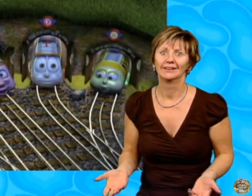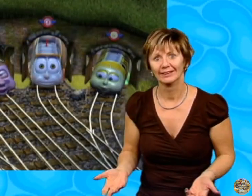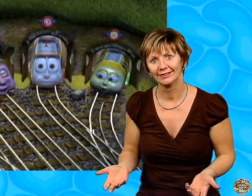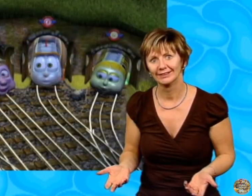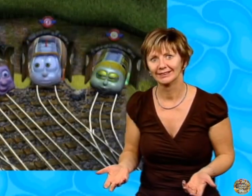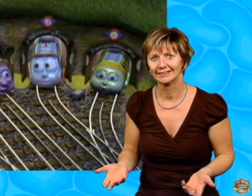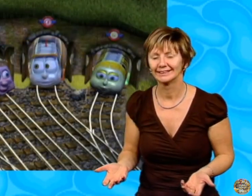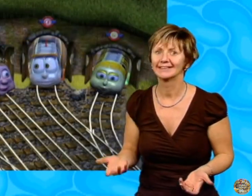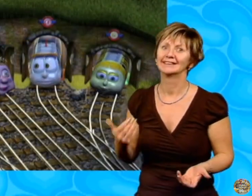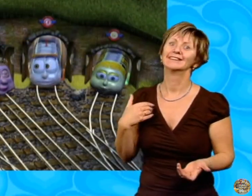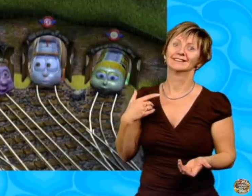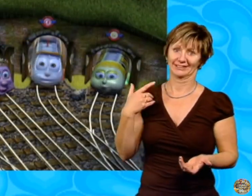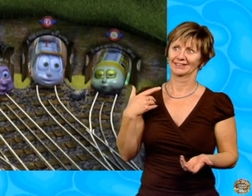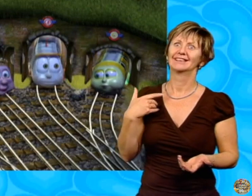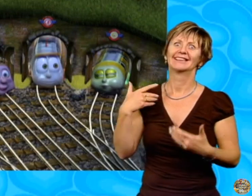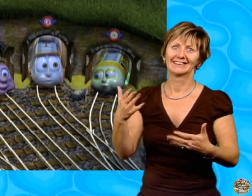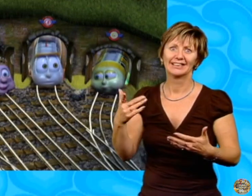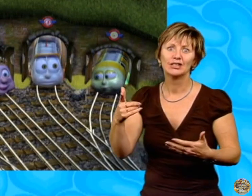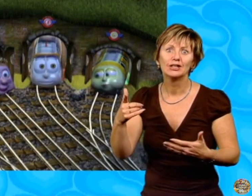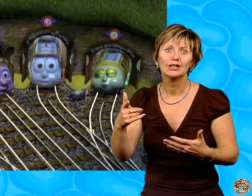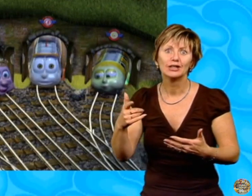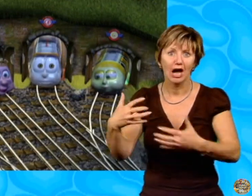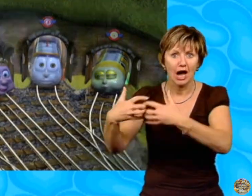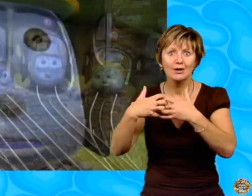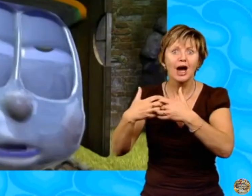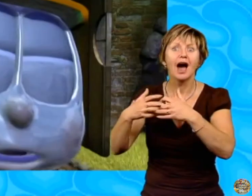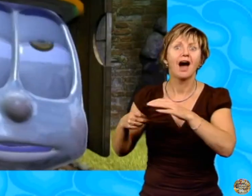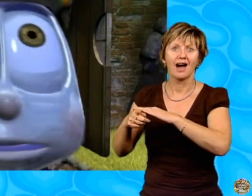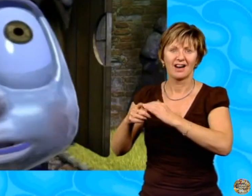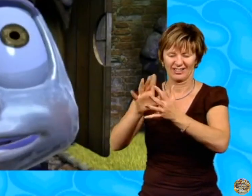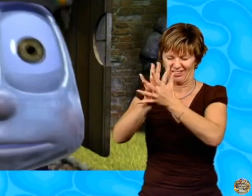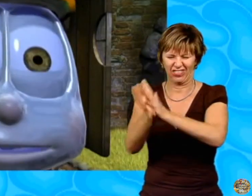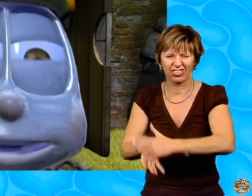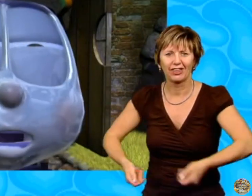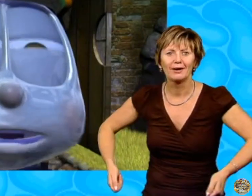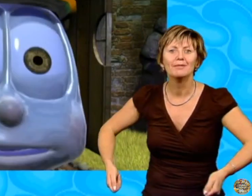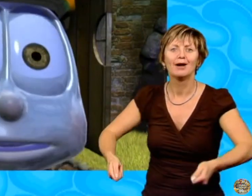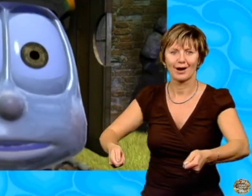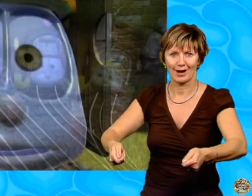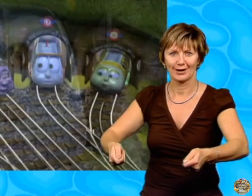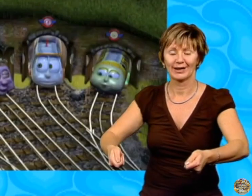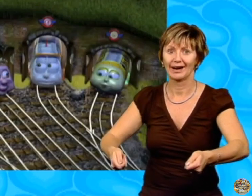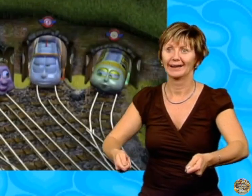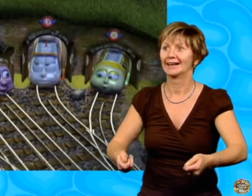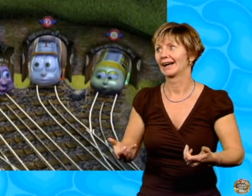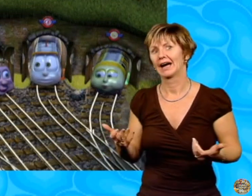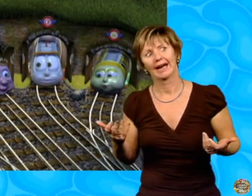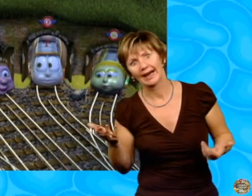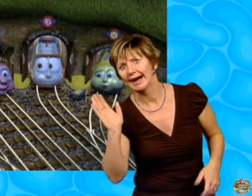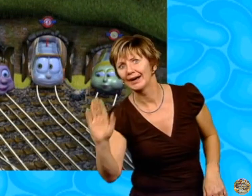So, we gave Brooklyn a squashed wheelbarrow. Yeah.